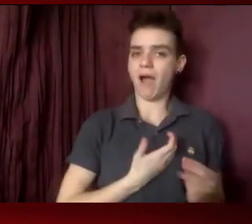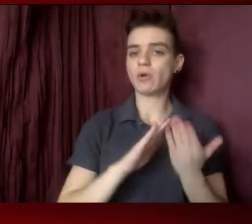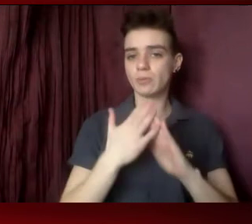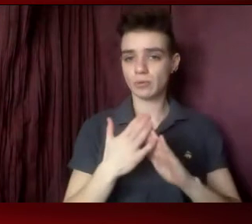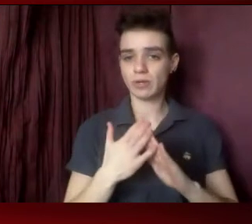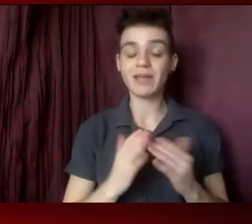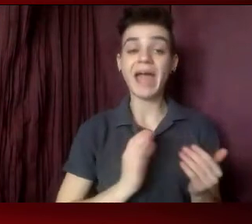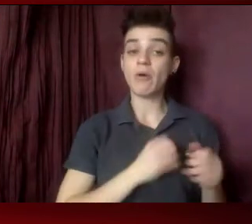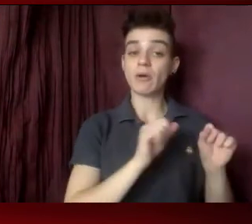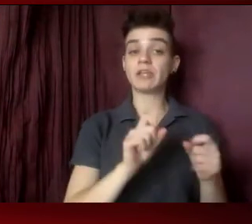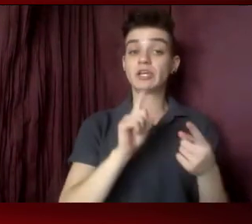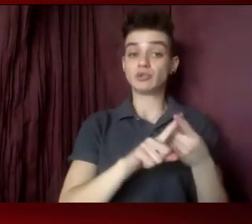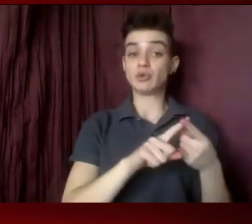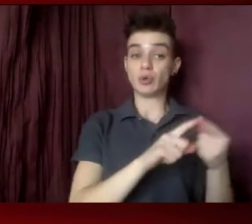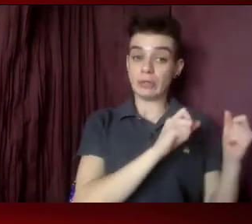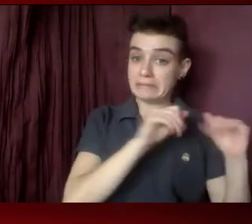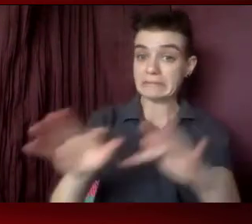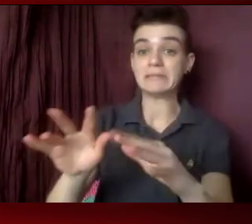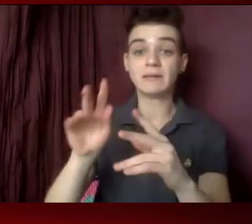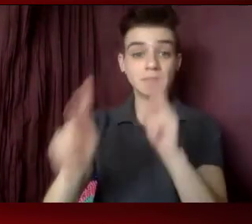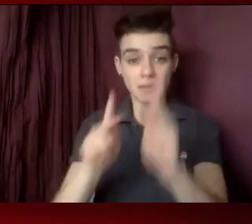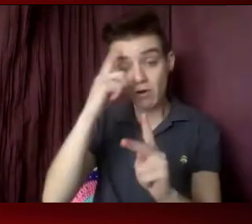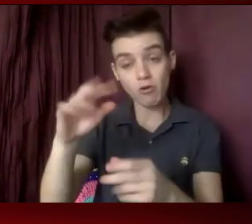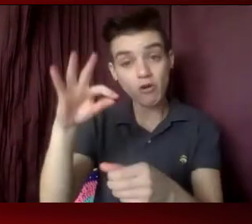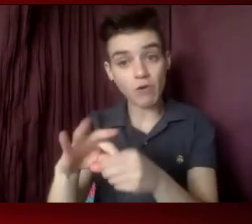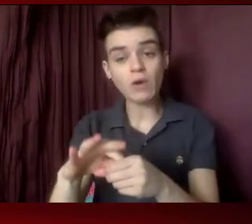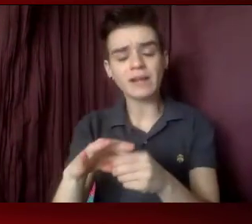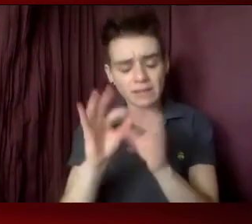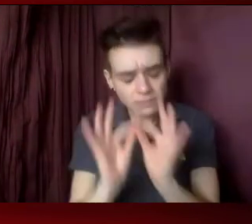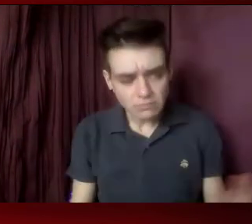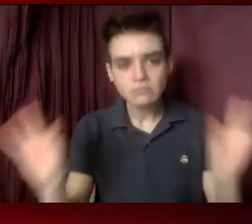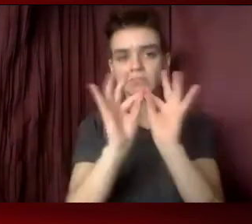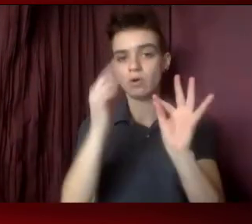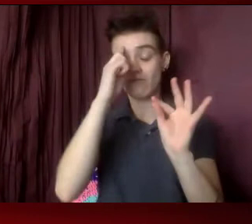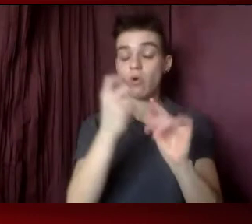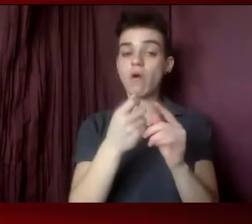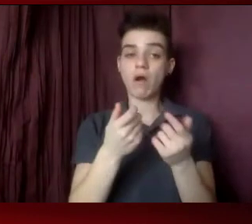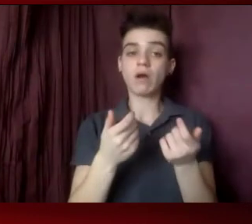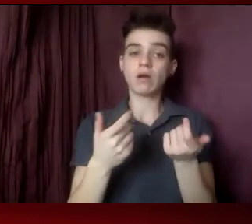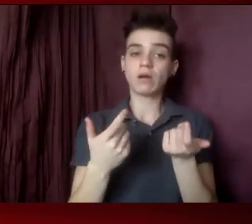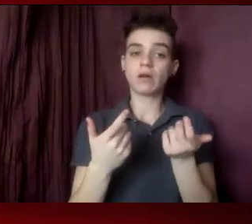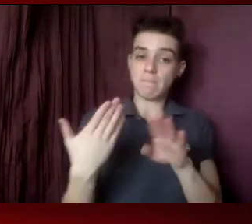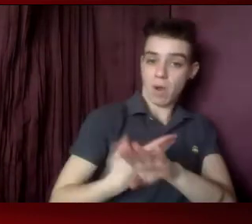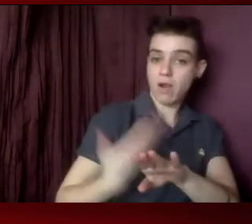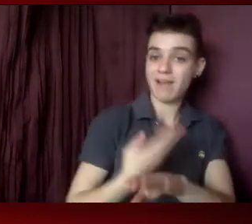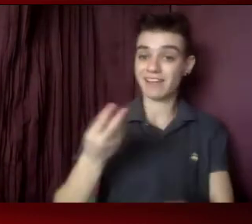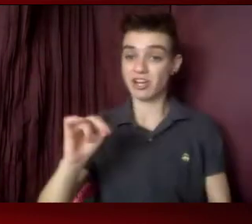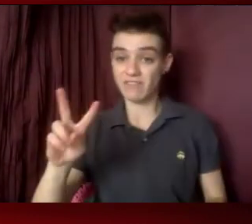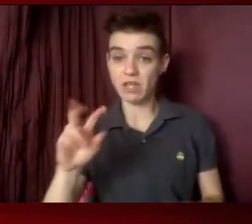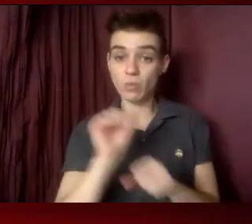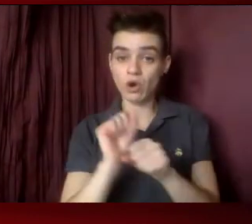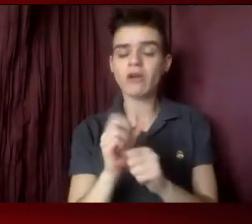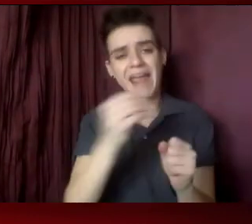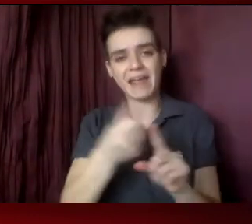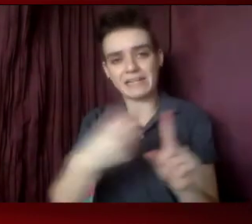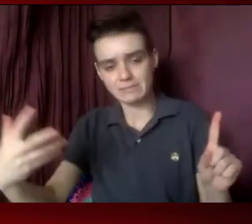very important and imperative in fighting to expand Medicaid in our state and to modernize HIV criminalization laws.